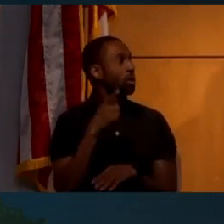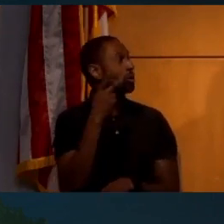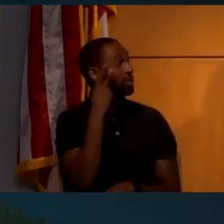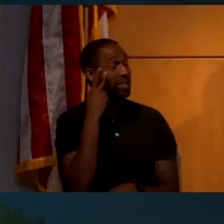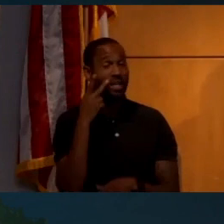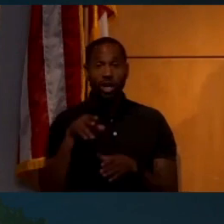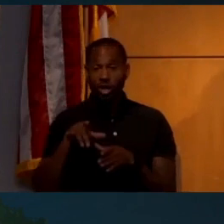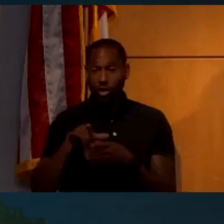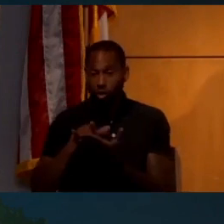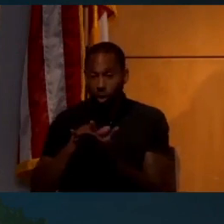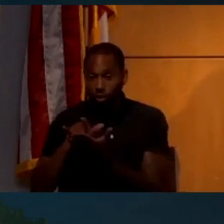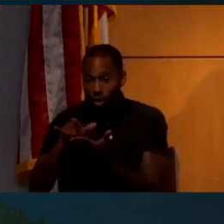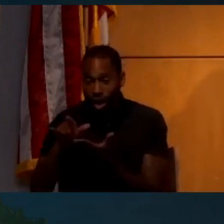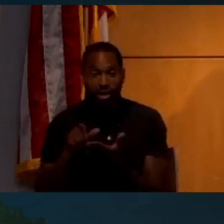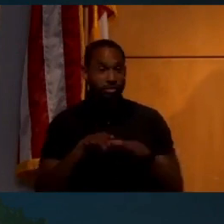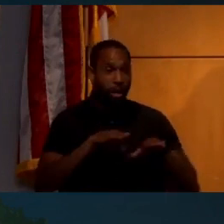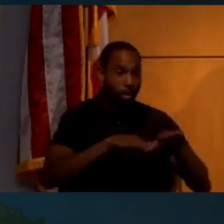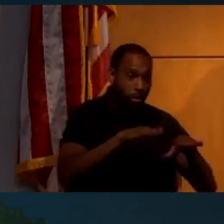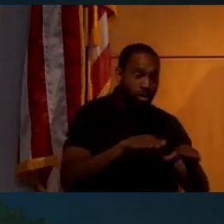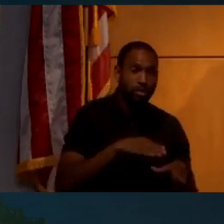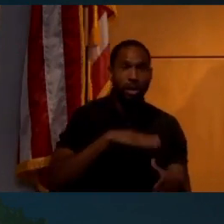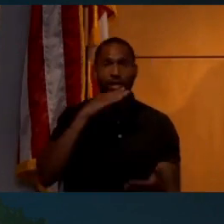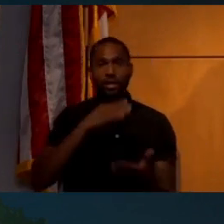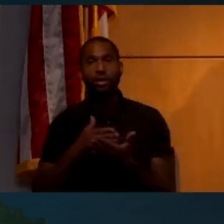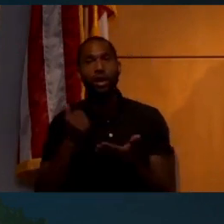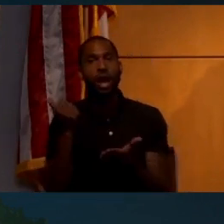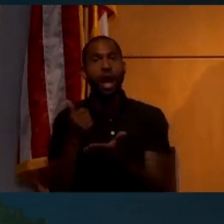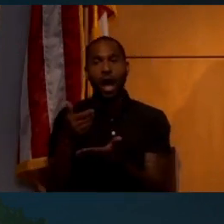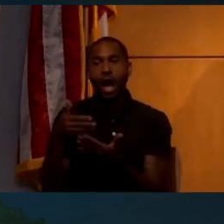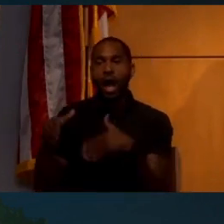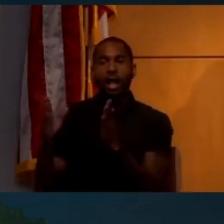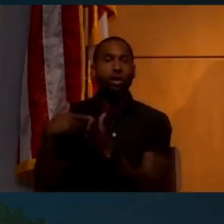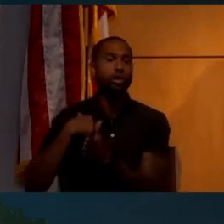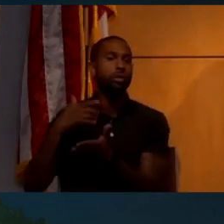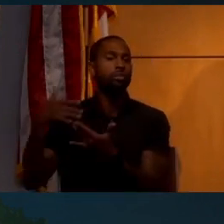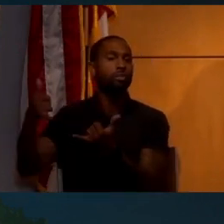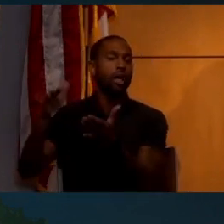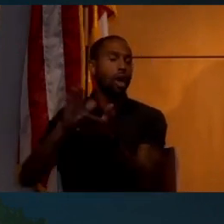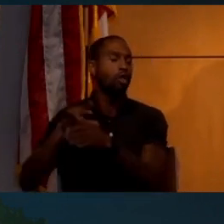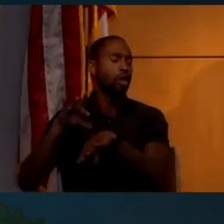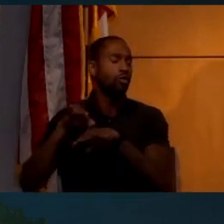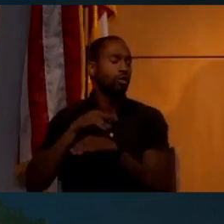tracks and the boot prints and my daughter, I let play on the lunar surface because I'm a terrible father.